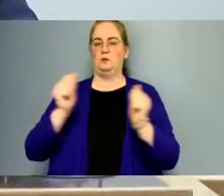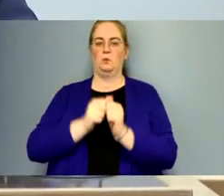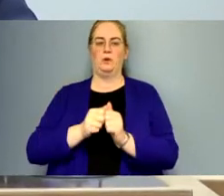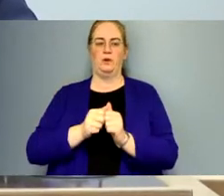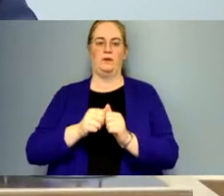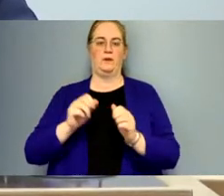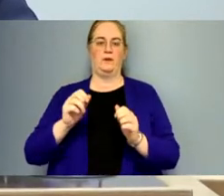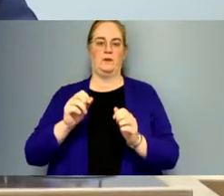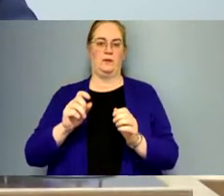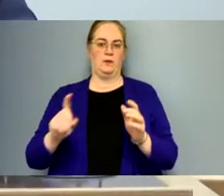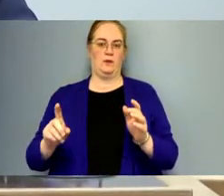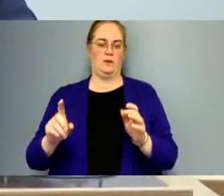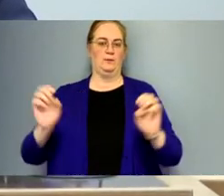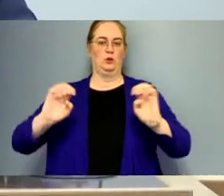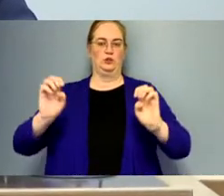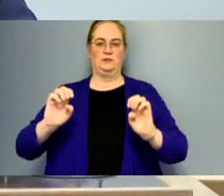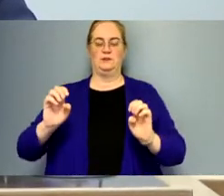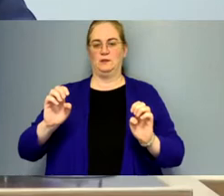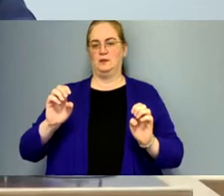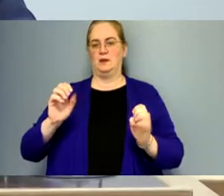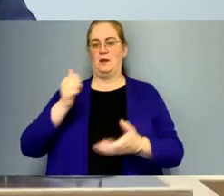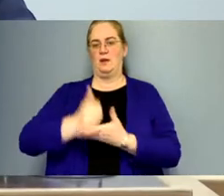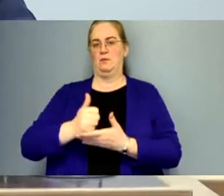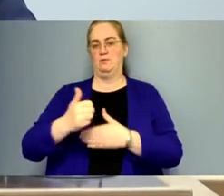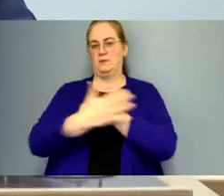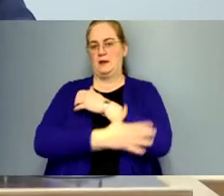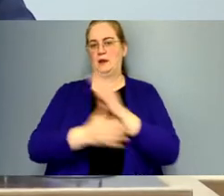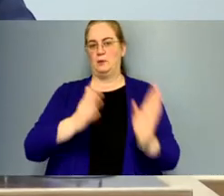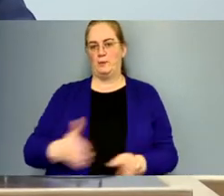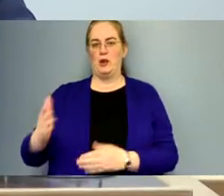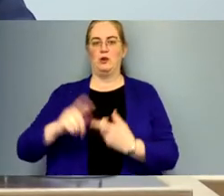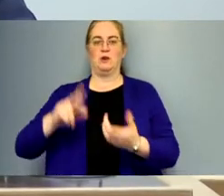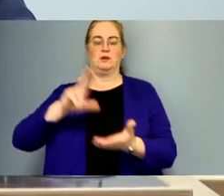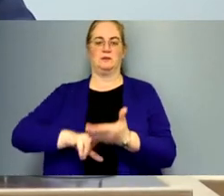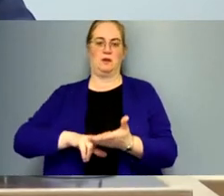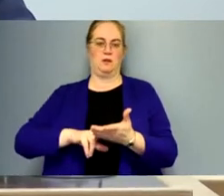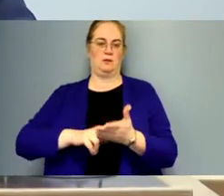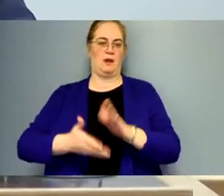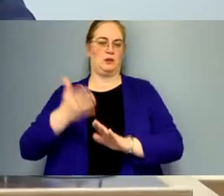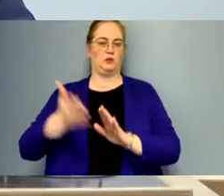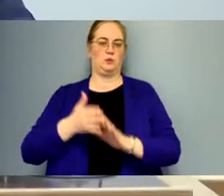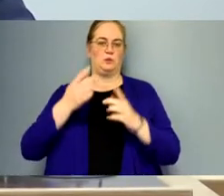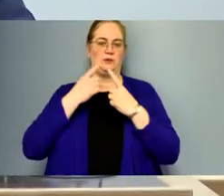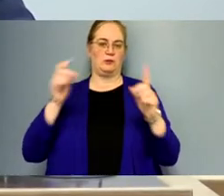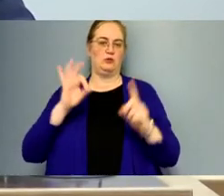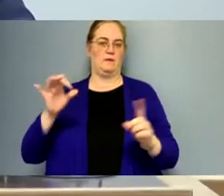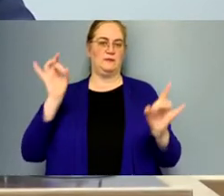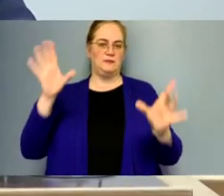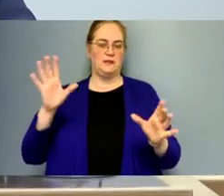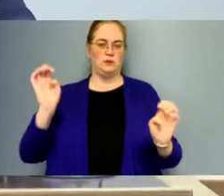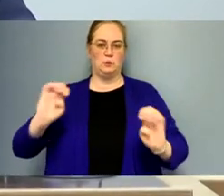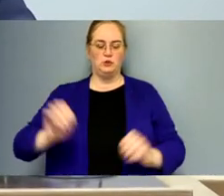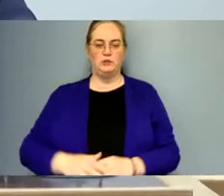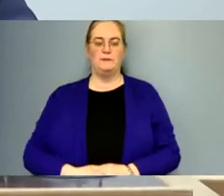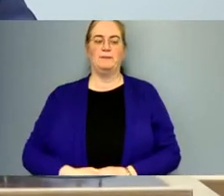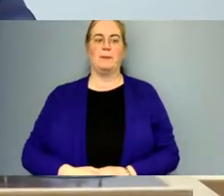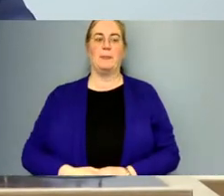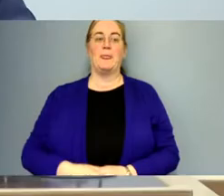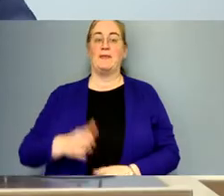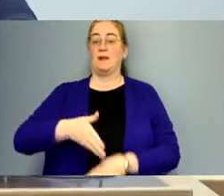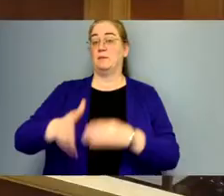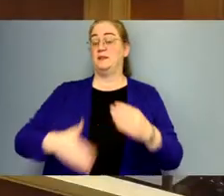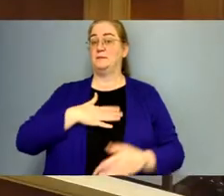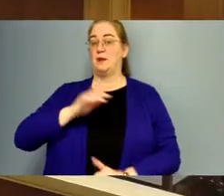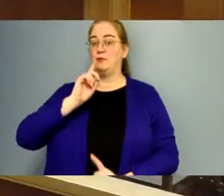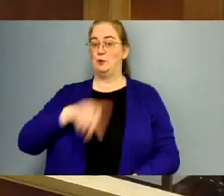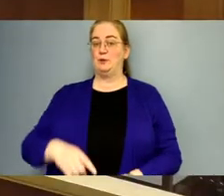emerging emergency and help the county prepare and sign and execute the declaration of disaster emergency. And that completes my